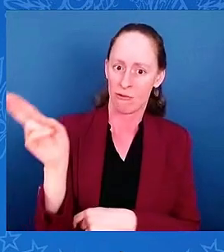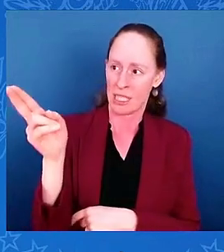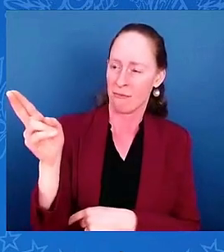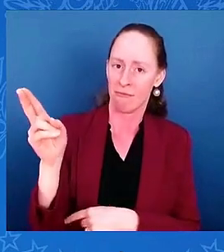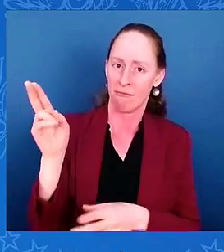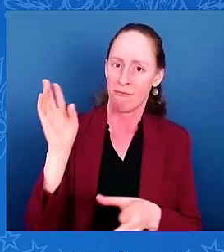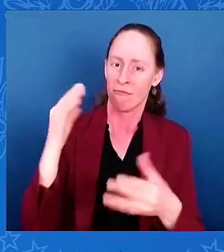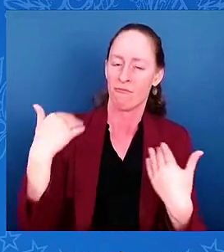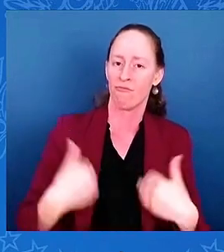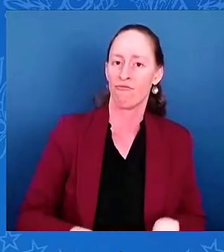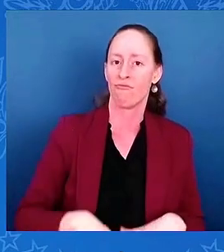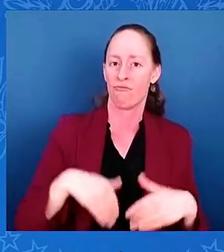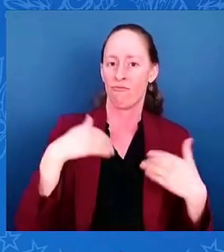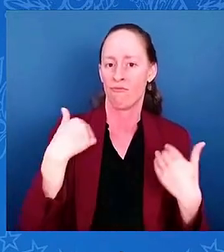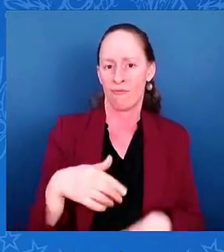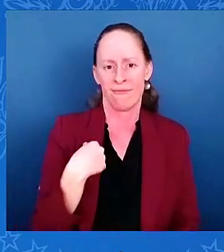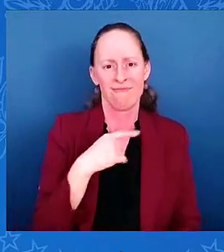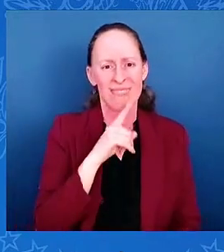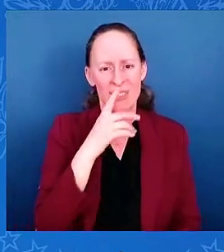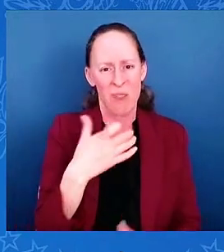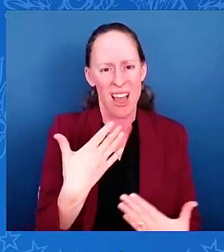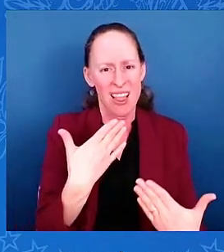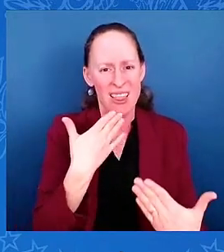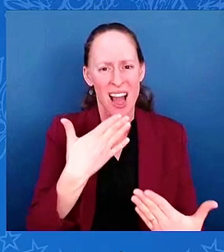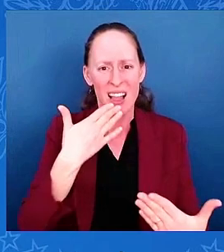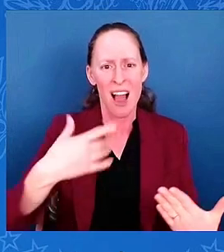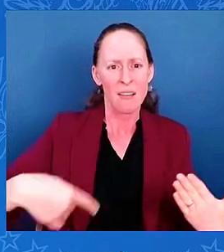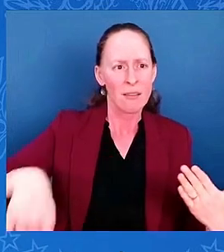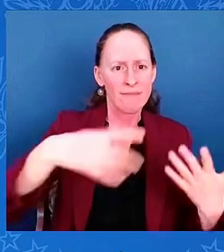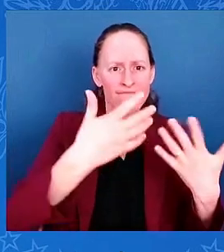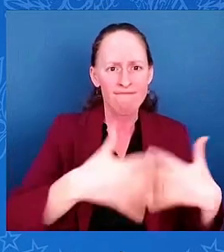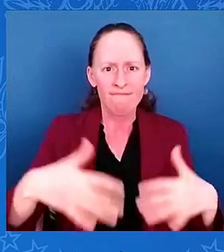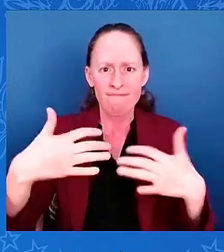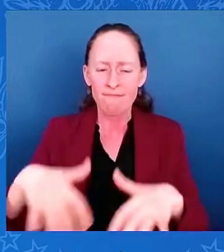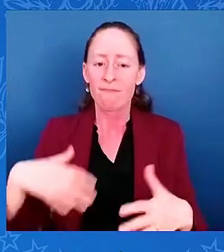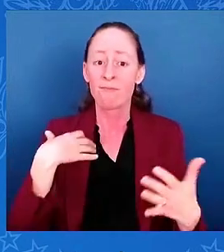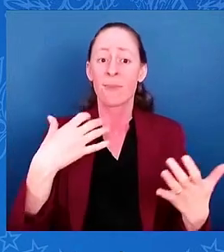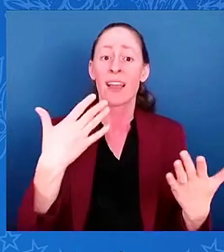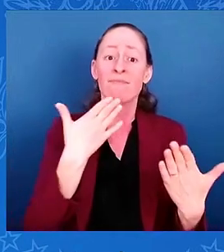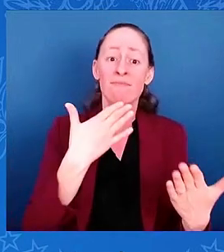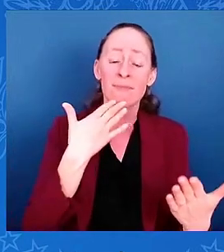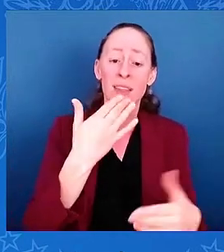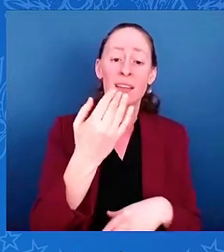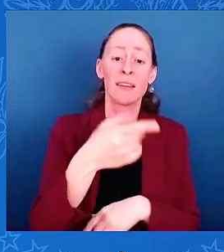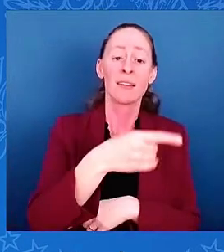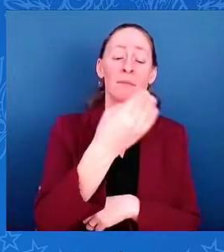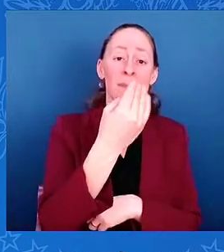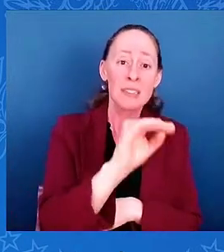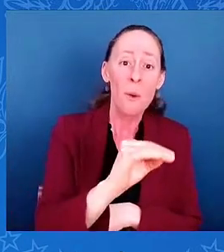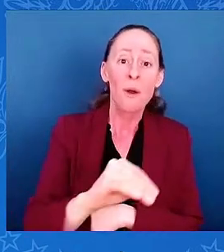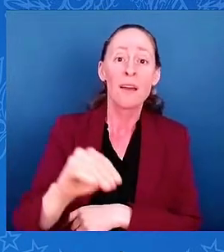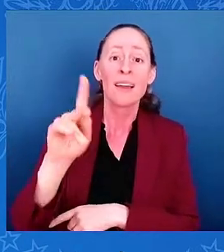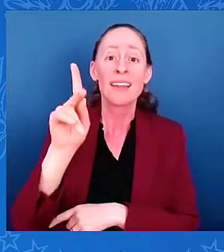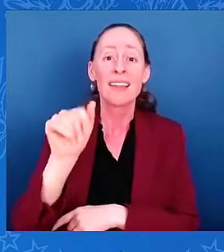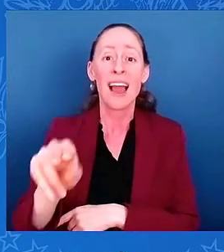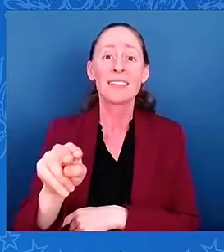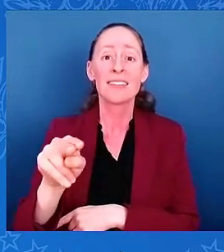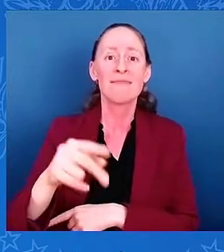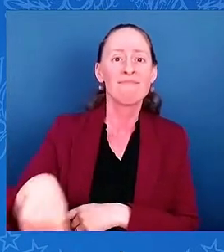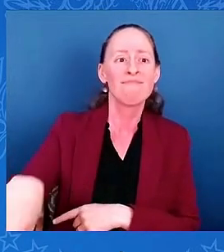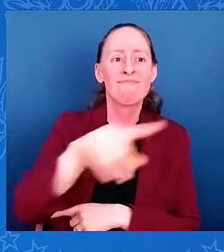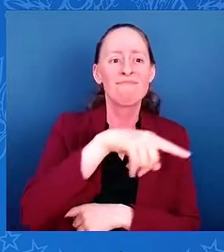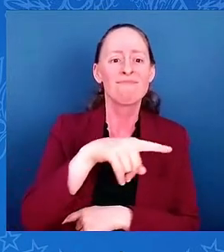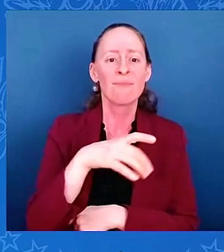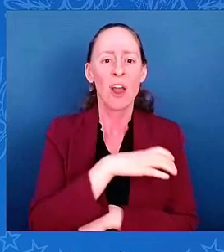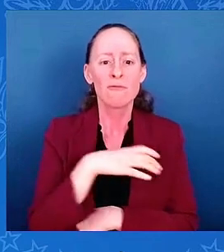the members of the Missouri and Kansas congressional delegations who are celebrating with us today. As a family, we